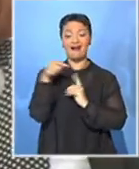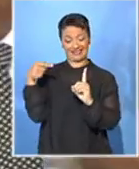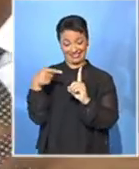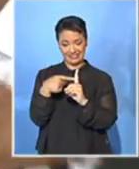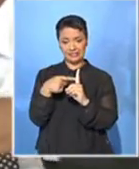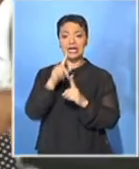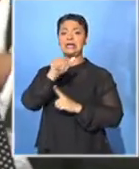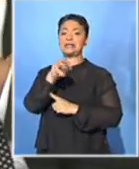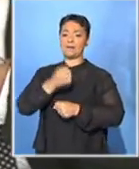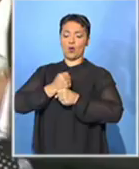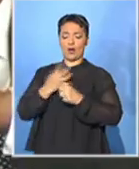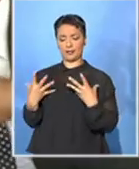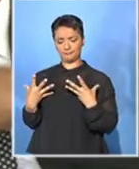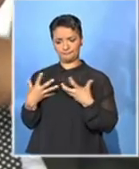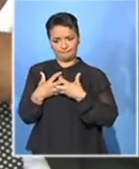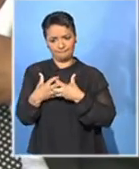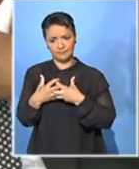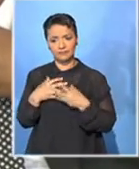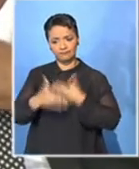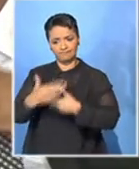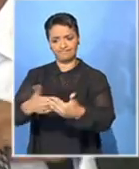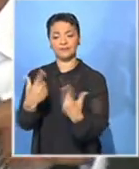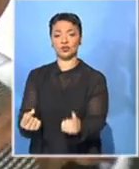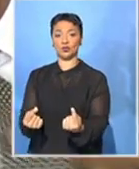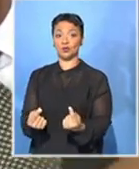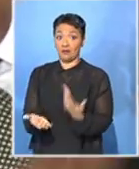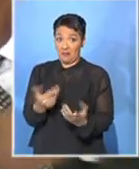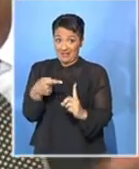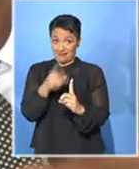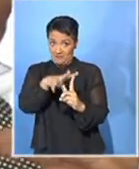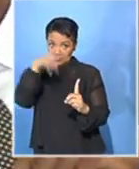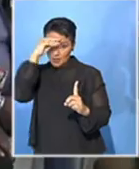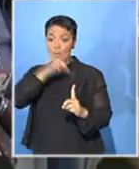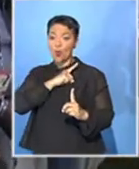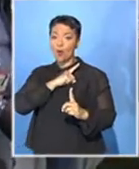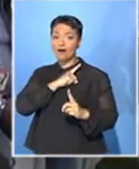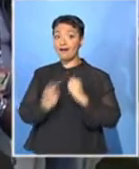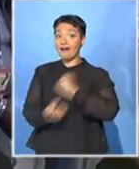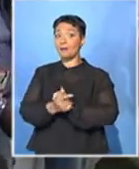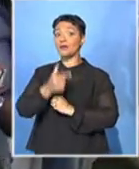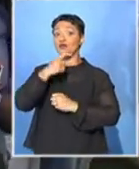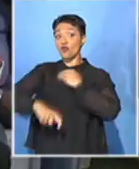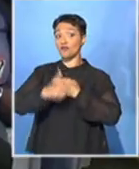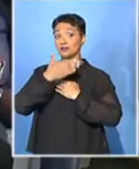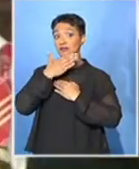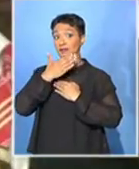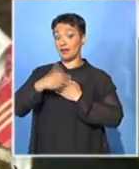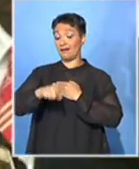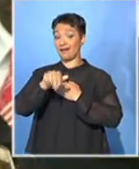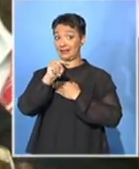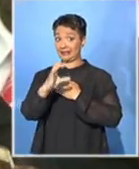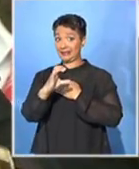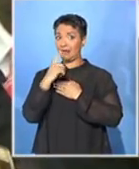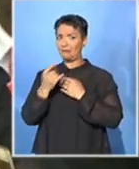party's leadership to do the same as the ANC battles divisions ahead of the elective conference in December. The